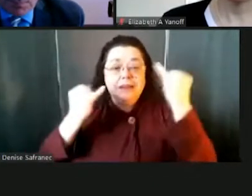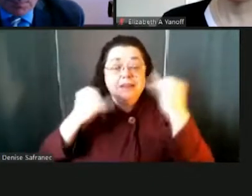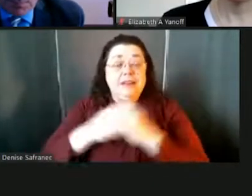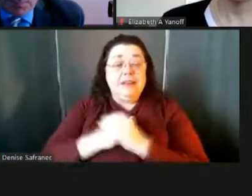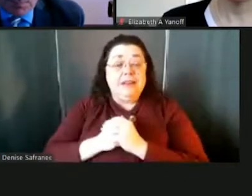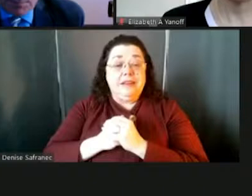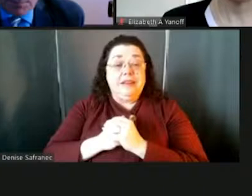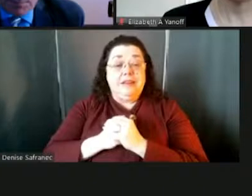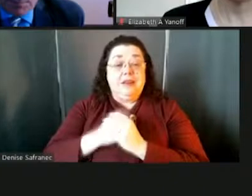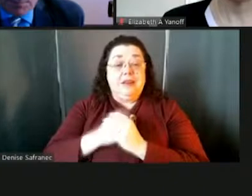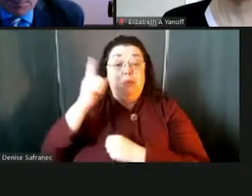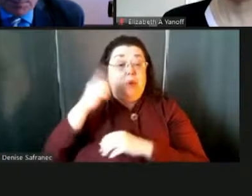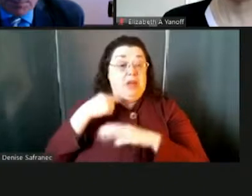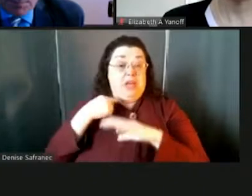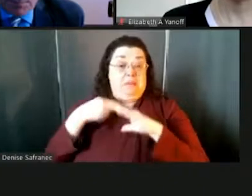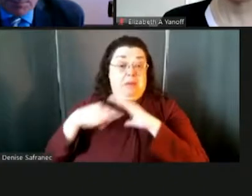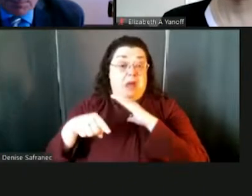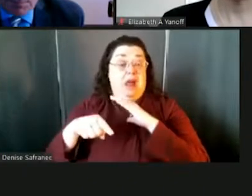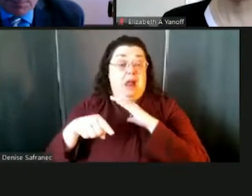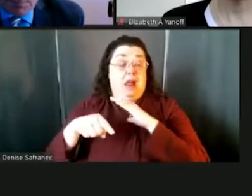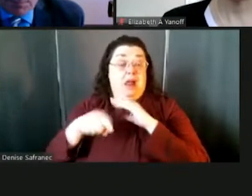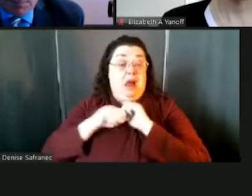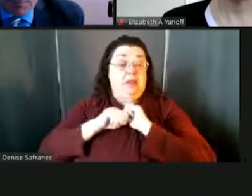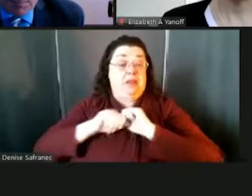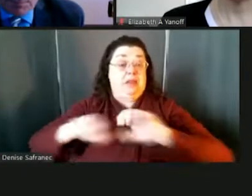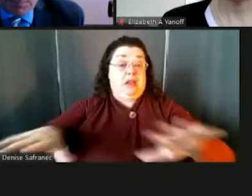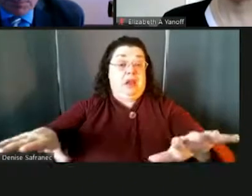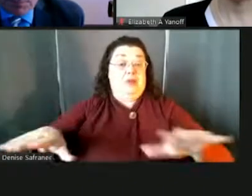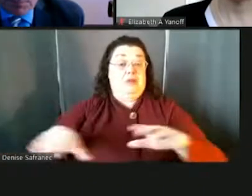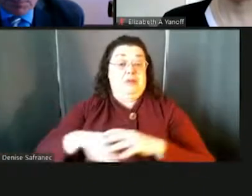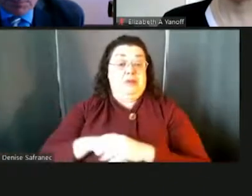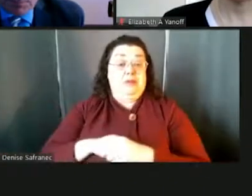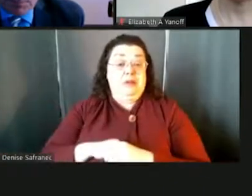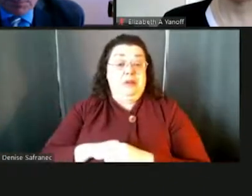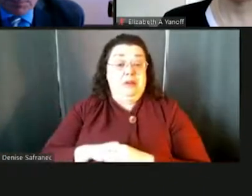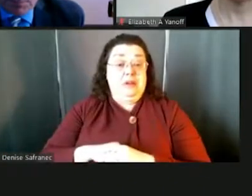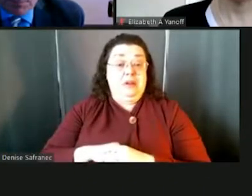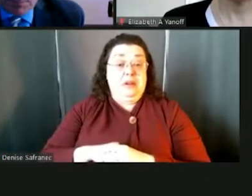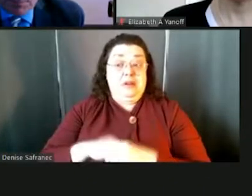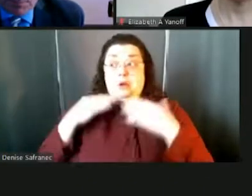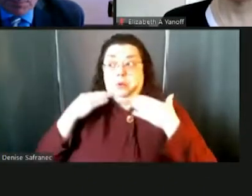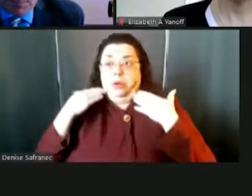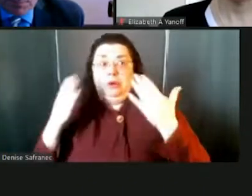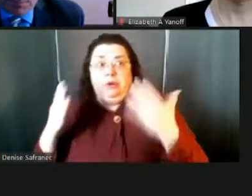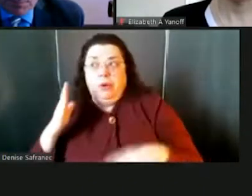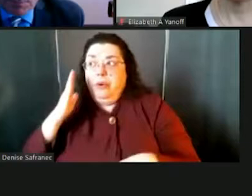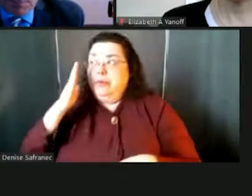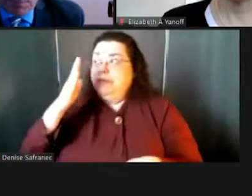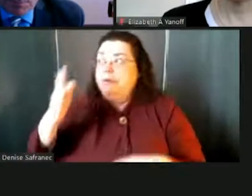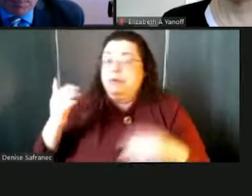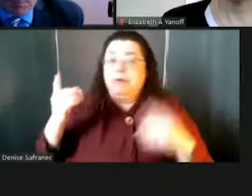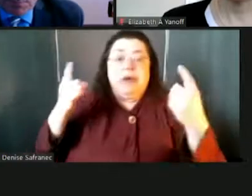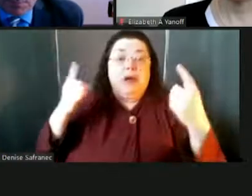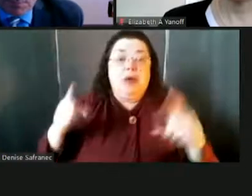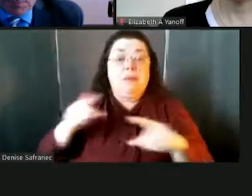email I sent on the year anniversary. At the end, I said, we don't really know at this point what the future will hold. But one thing that this last year has shown us